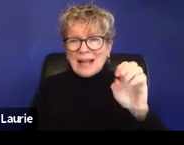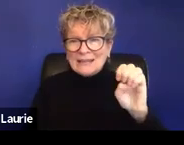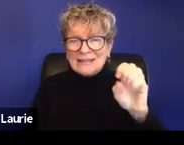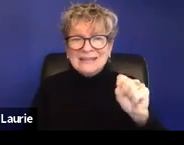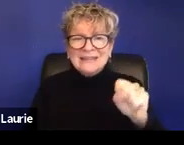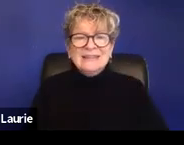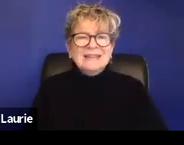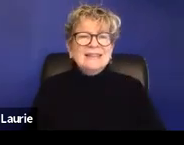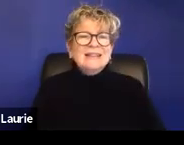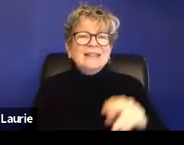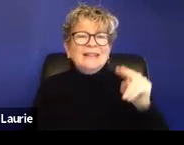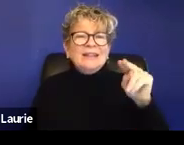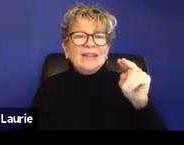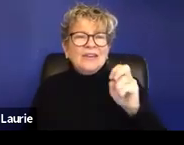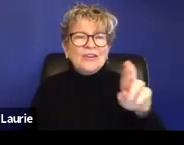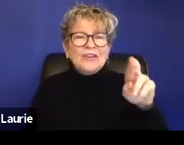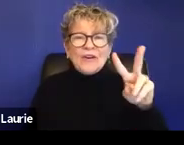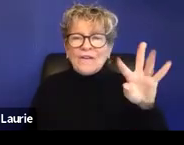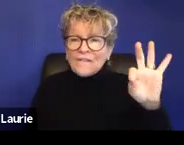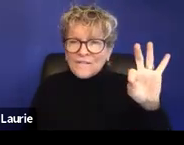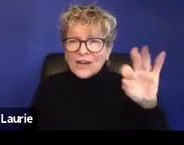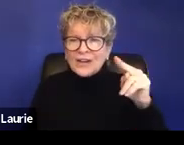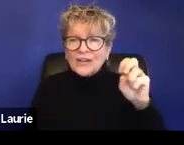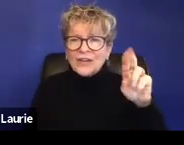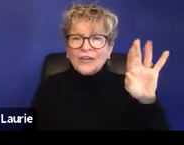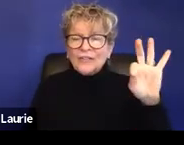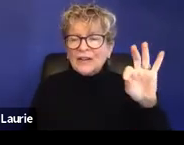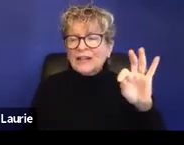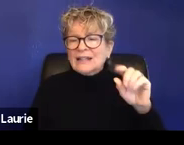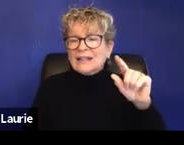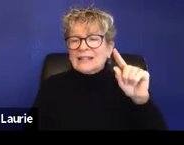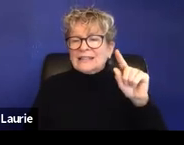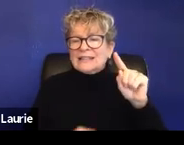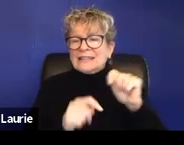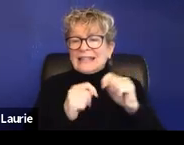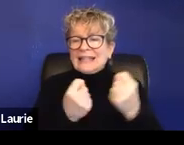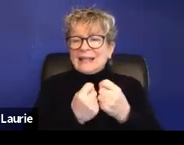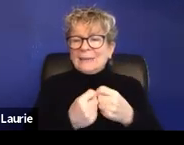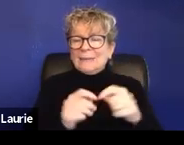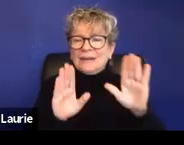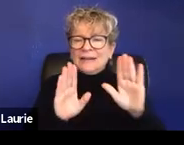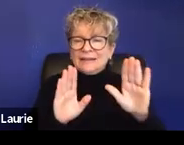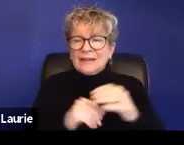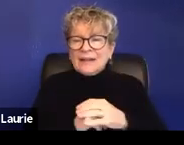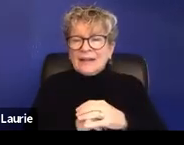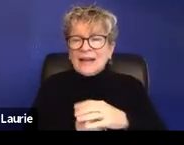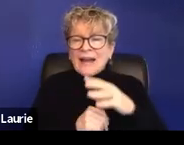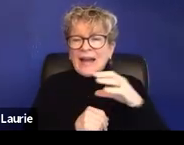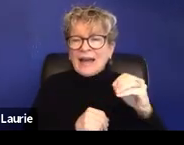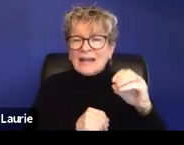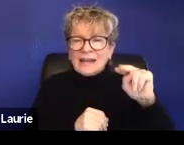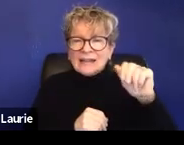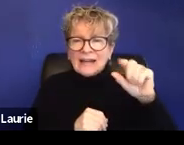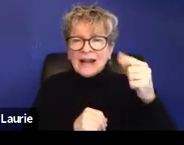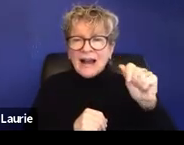team is amazing. Um, Colectiva Legal, which is, uh, also based in King County, uh,